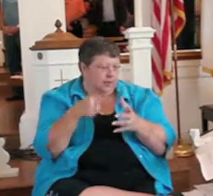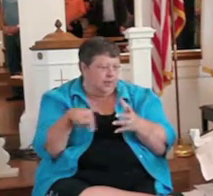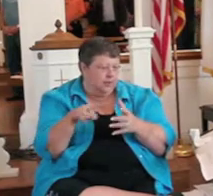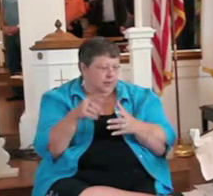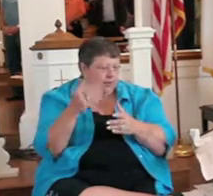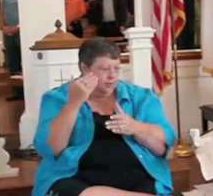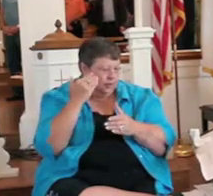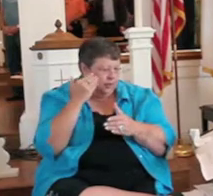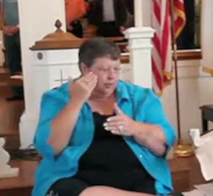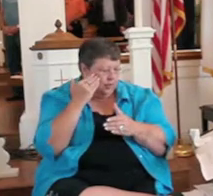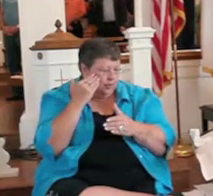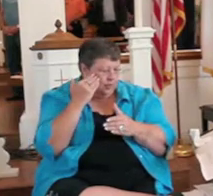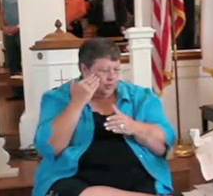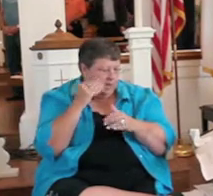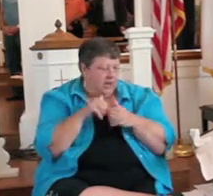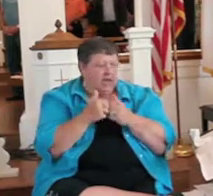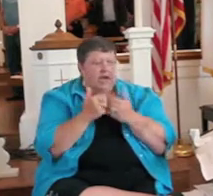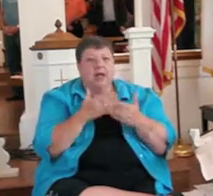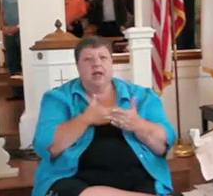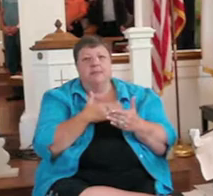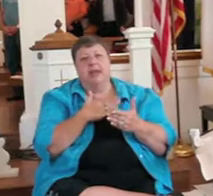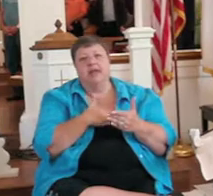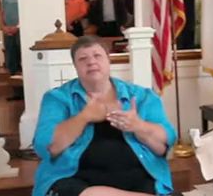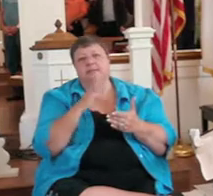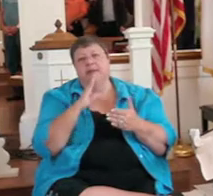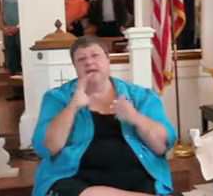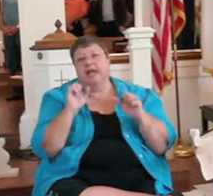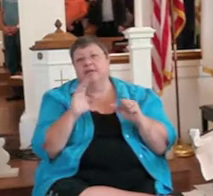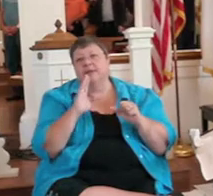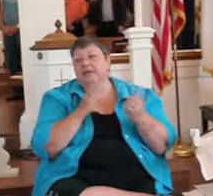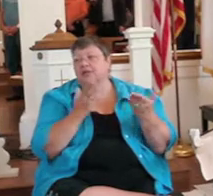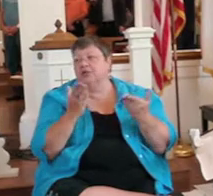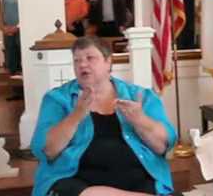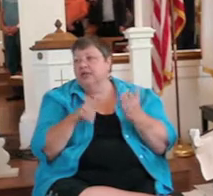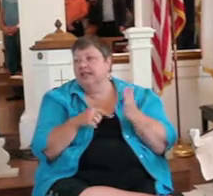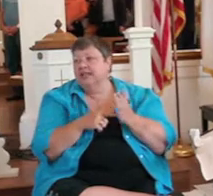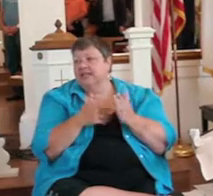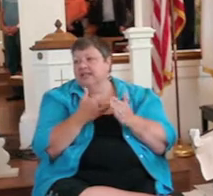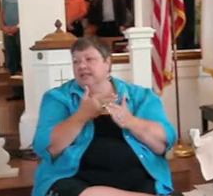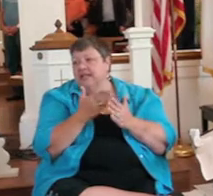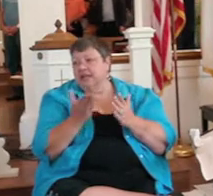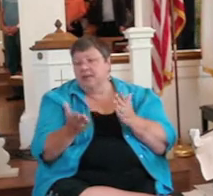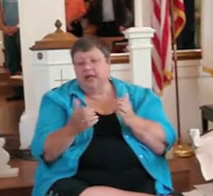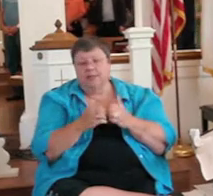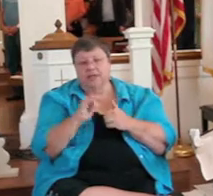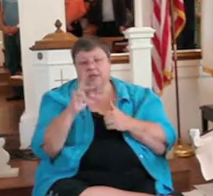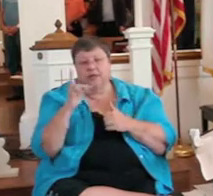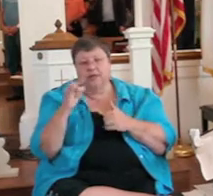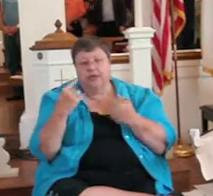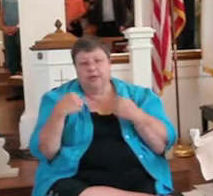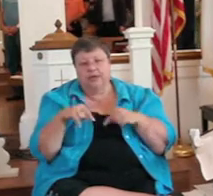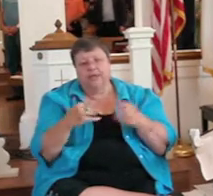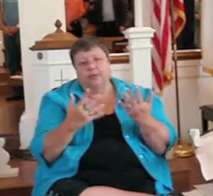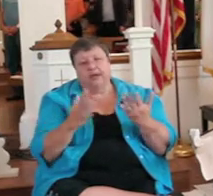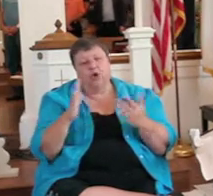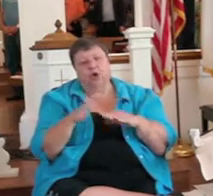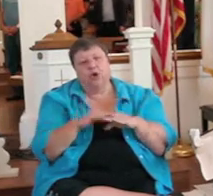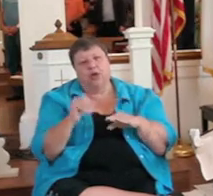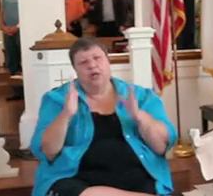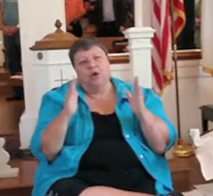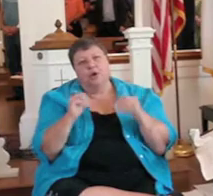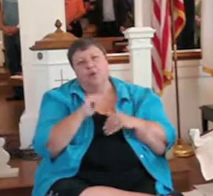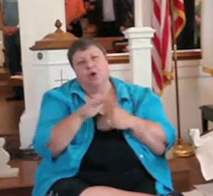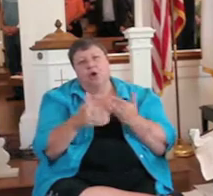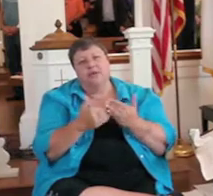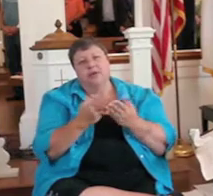to know how happy I am to be able to be serving for the next while with Judy while she's awake this fall. And I hope that all